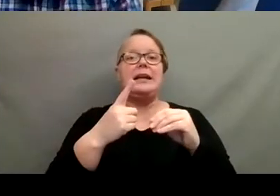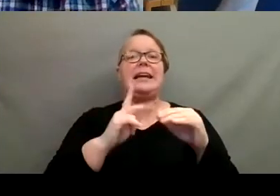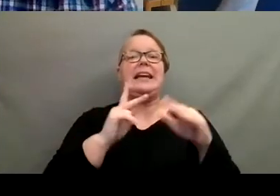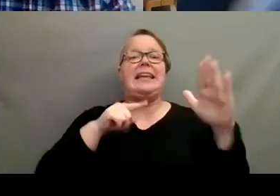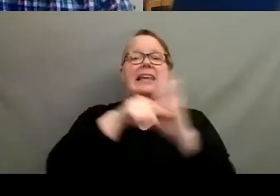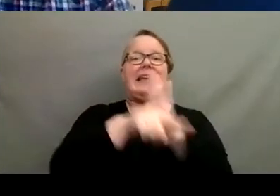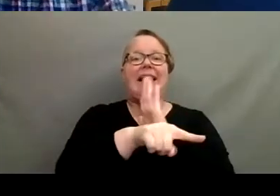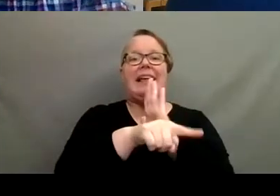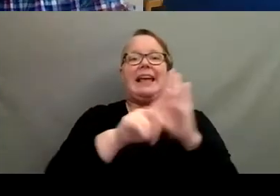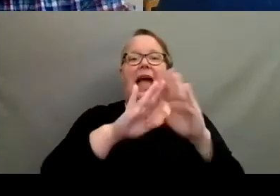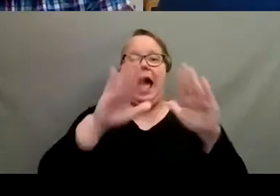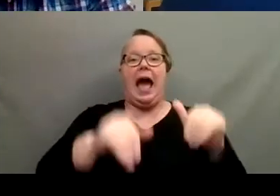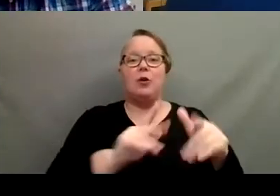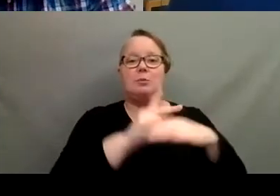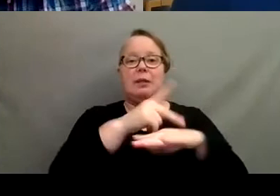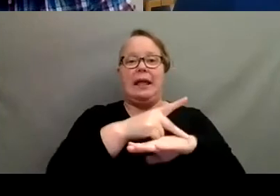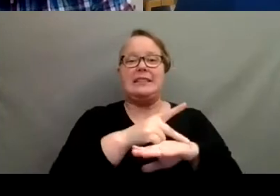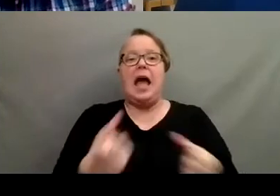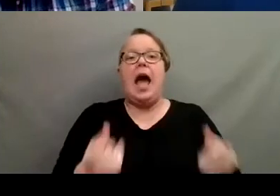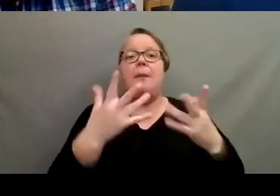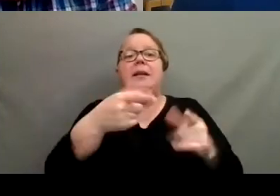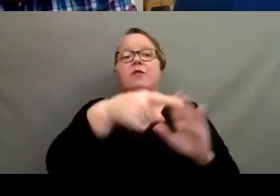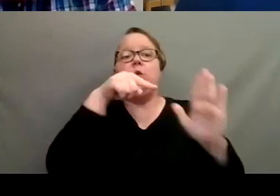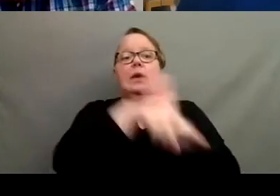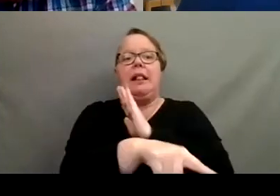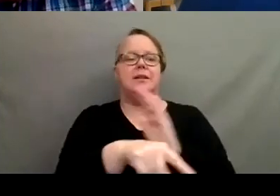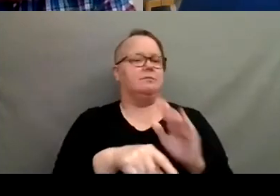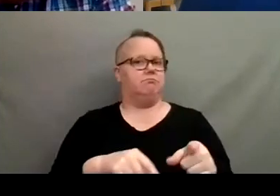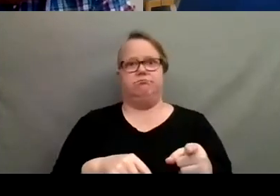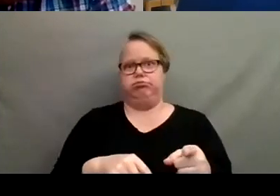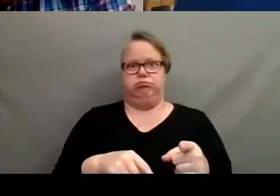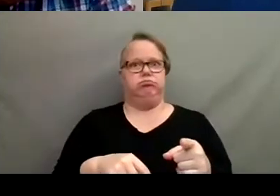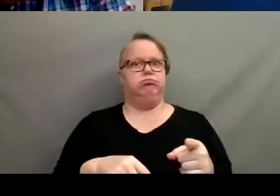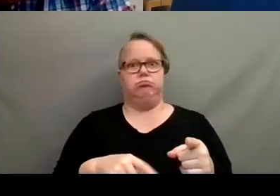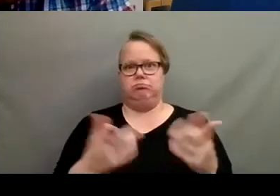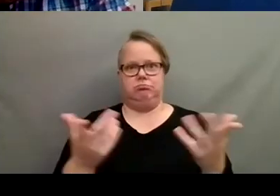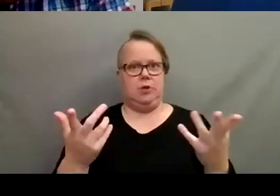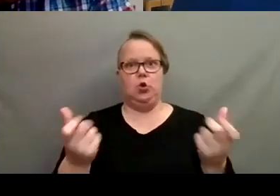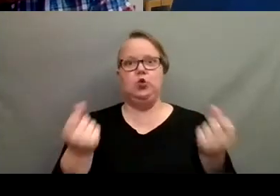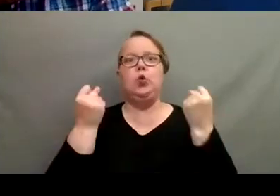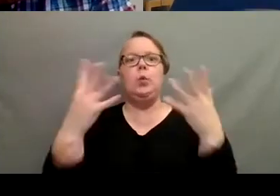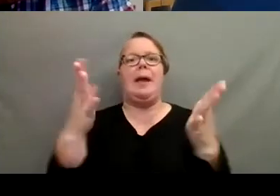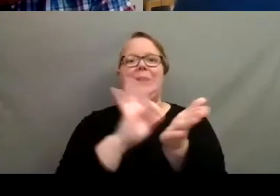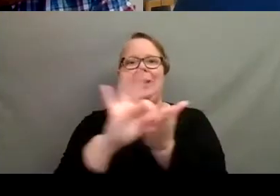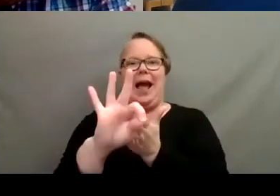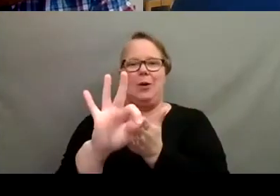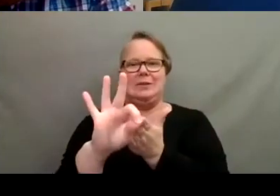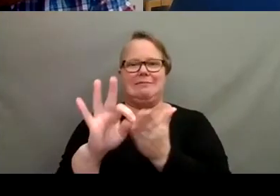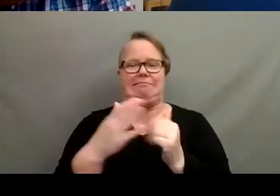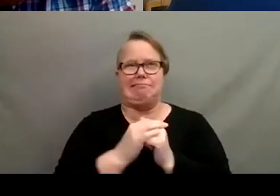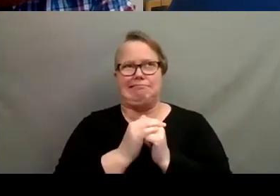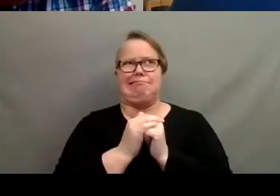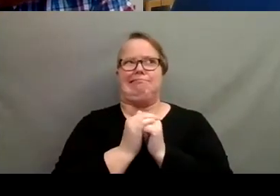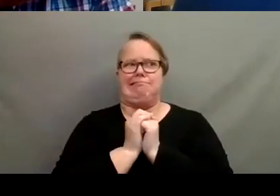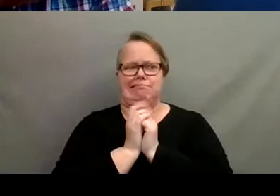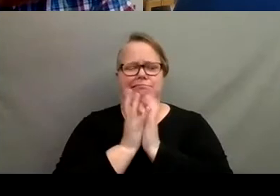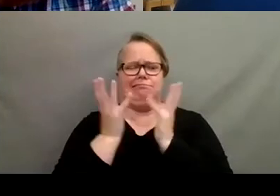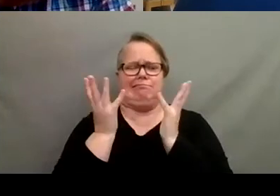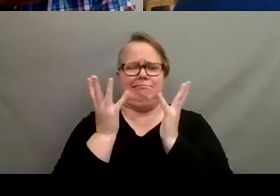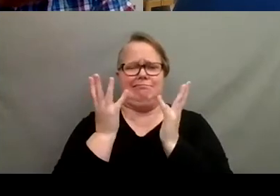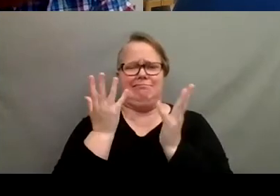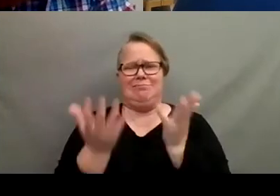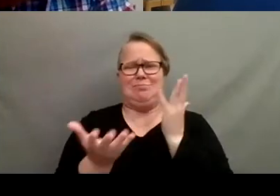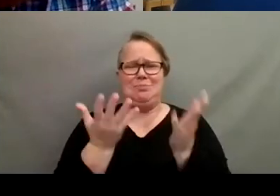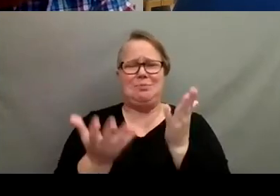life? geez. Too many to count for sure. House plant wise, probably